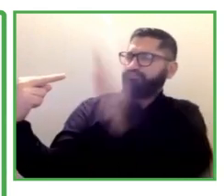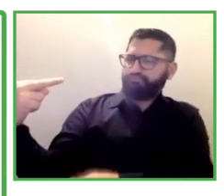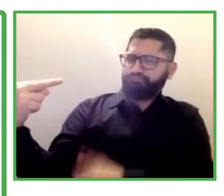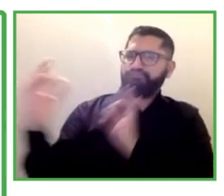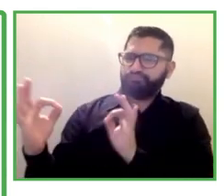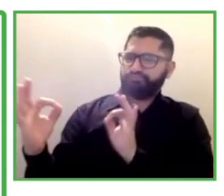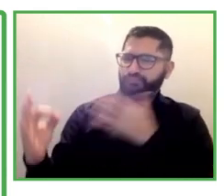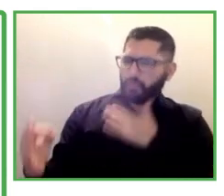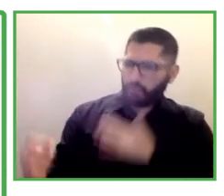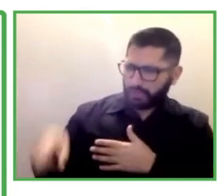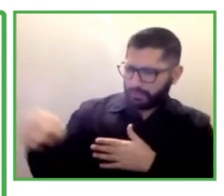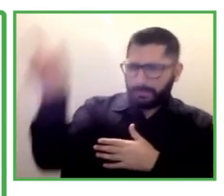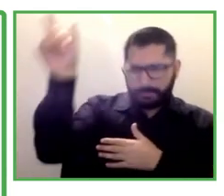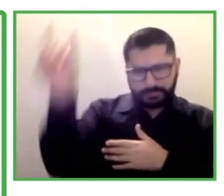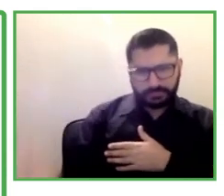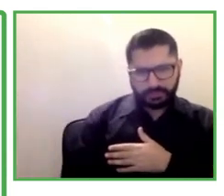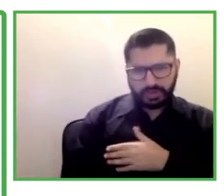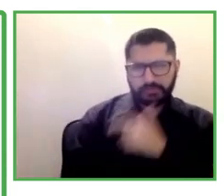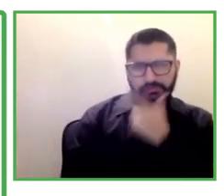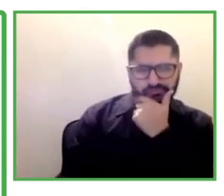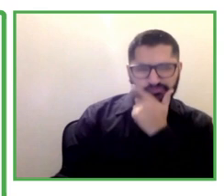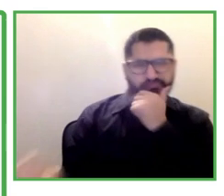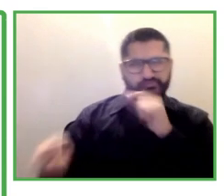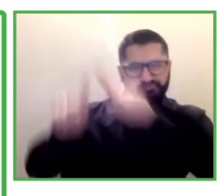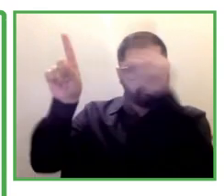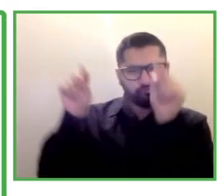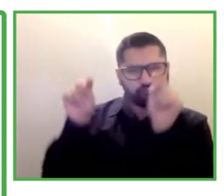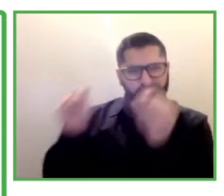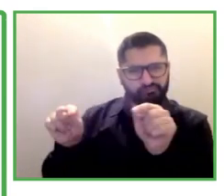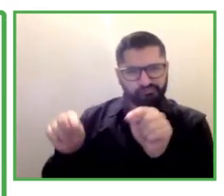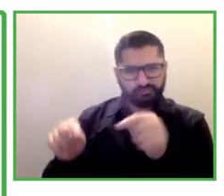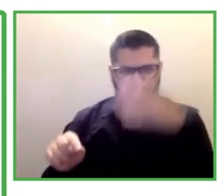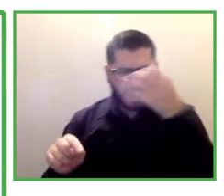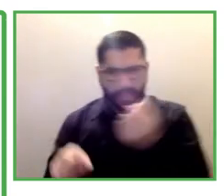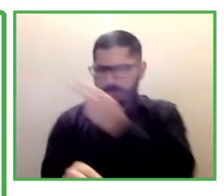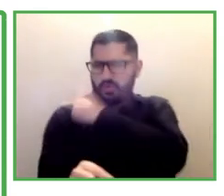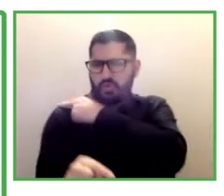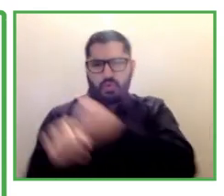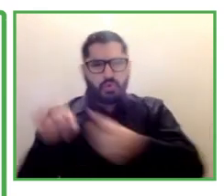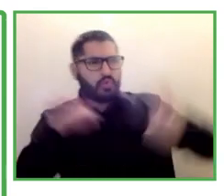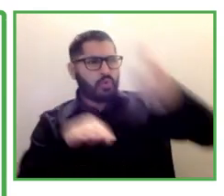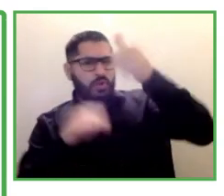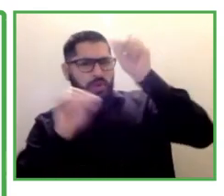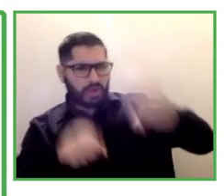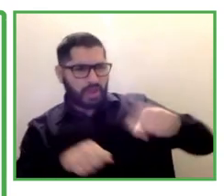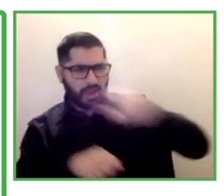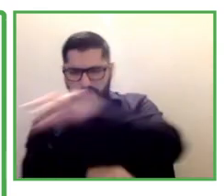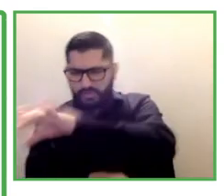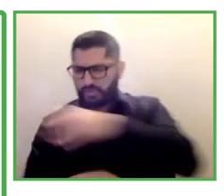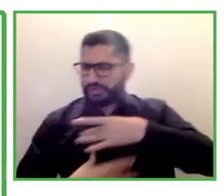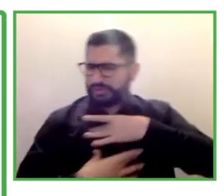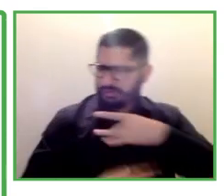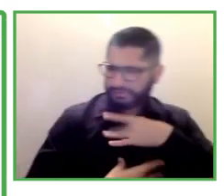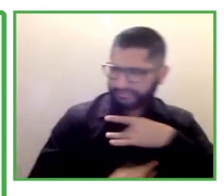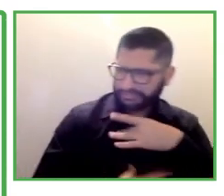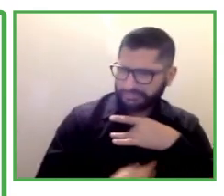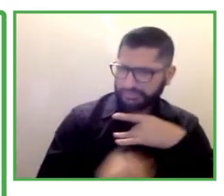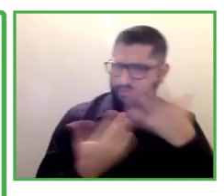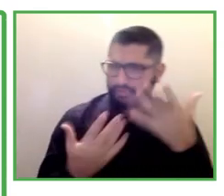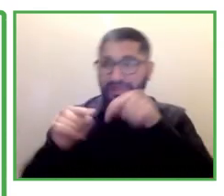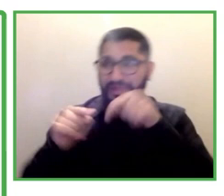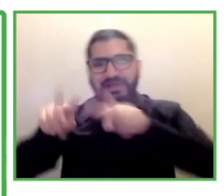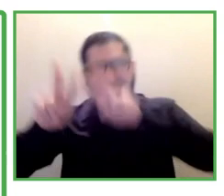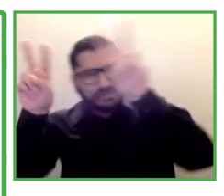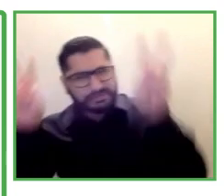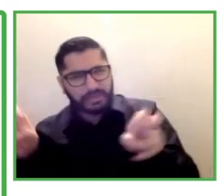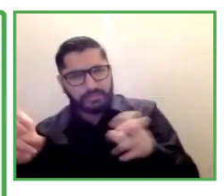worthy, that they are, they can do it. And a lot of the awareness is not only on the side of the employer, but also on